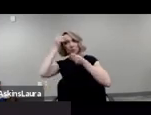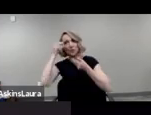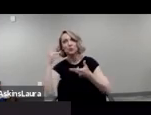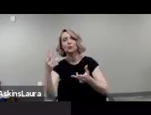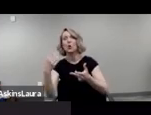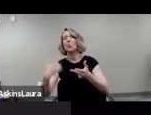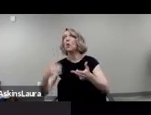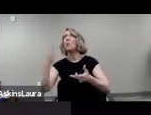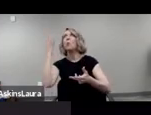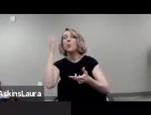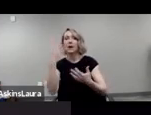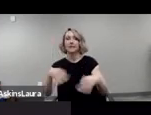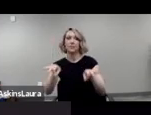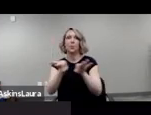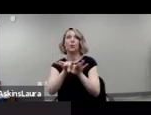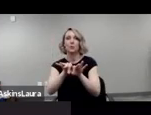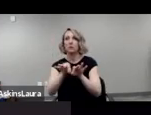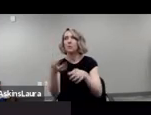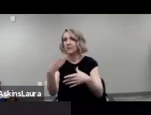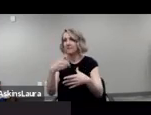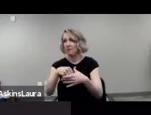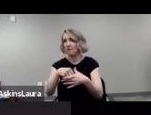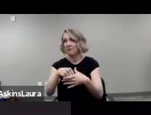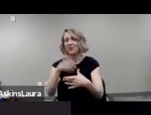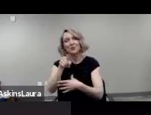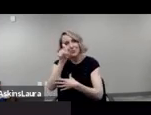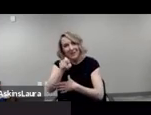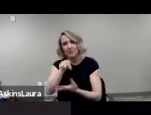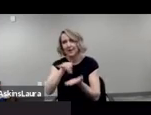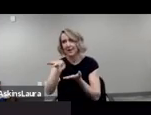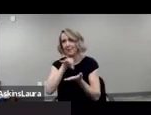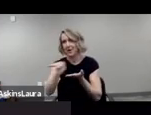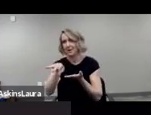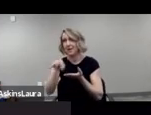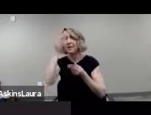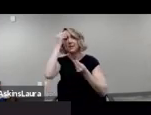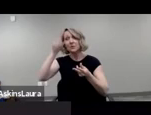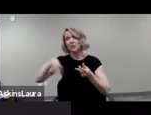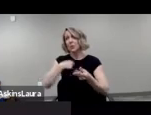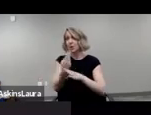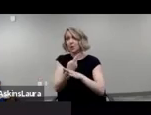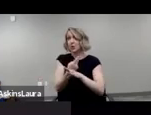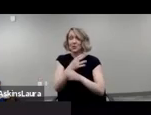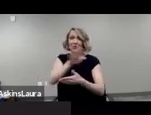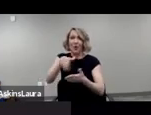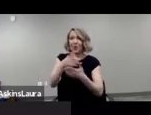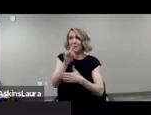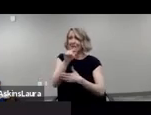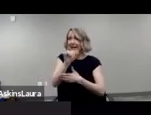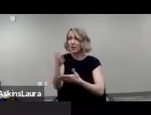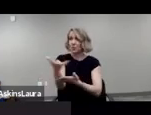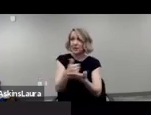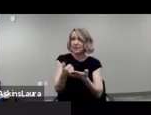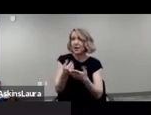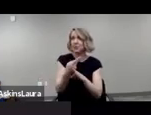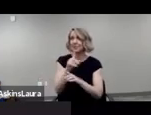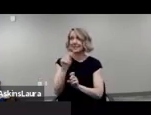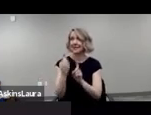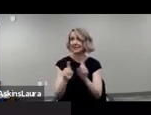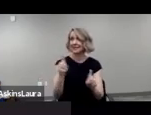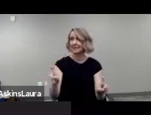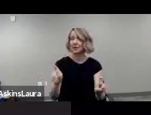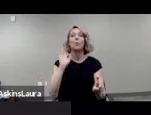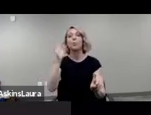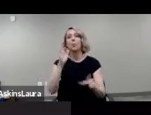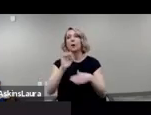too much at stake not to be counted and this this information the data that's going to be used for the census is going to help shape and determine